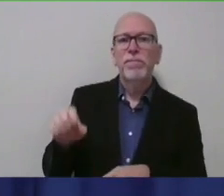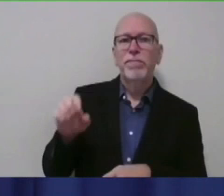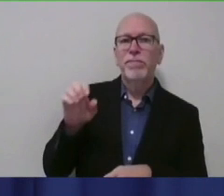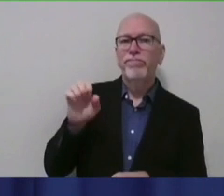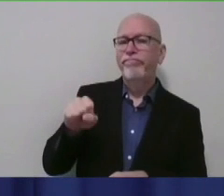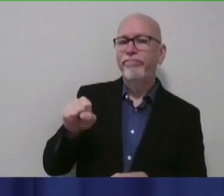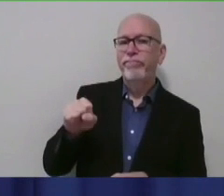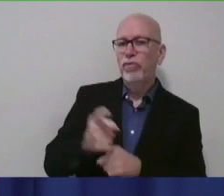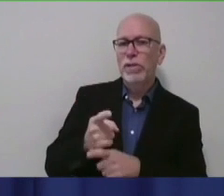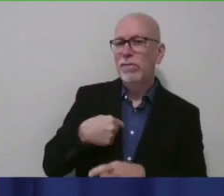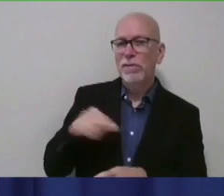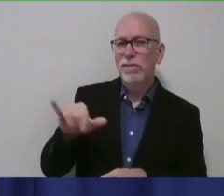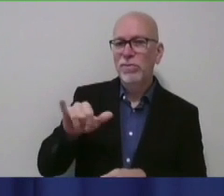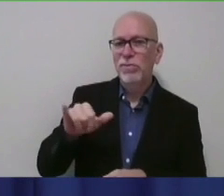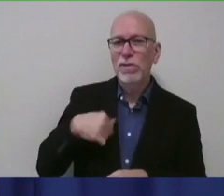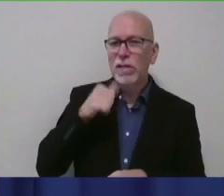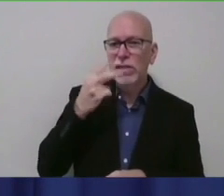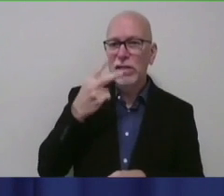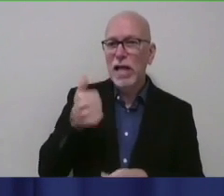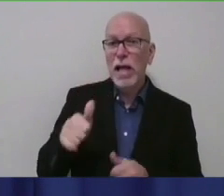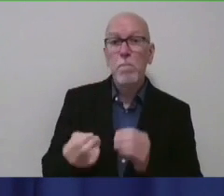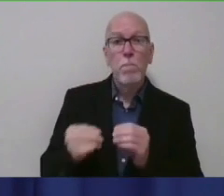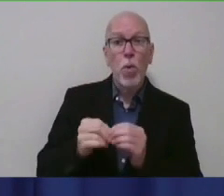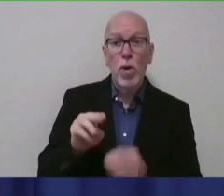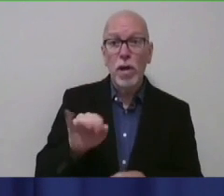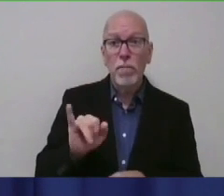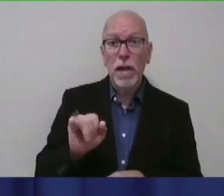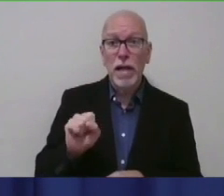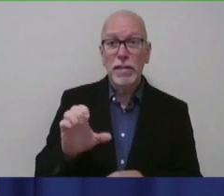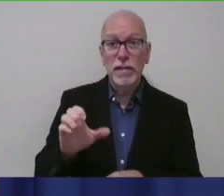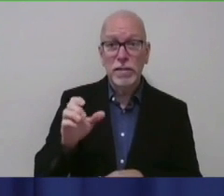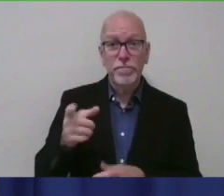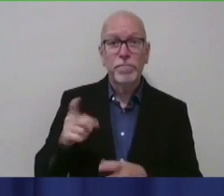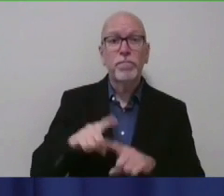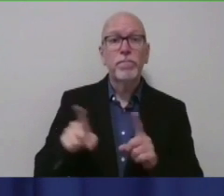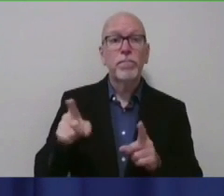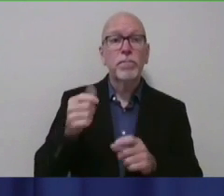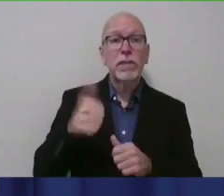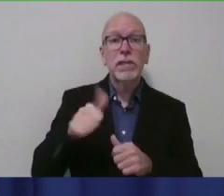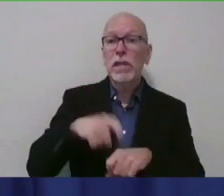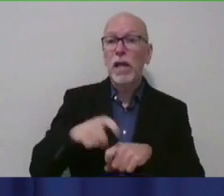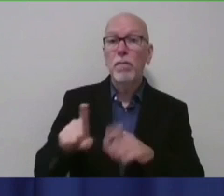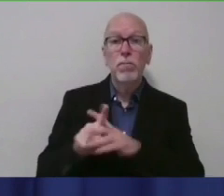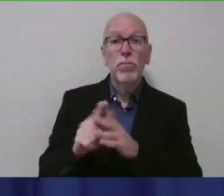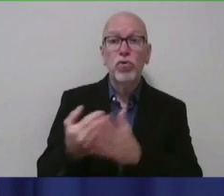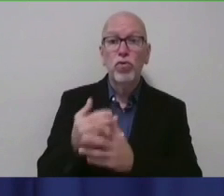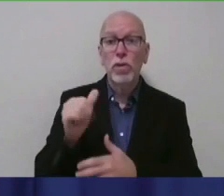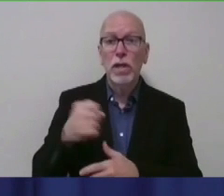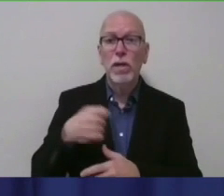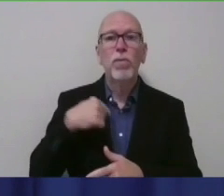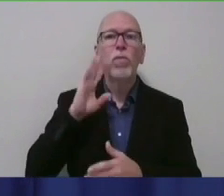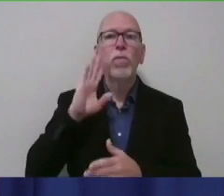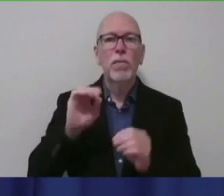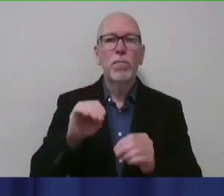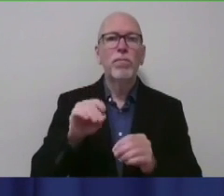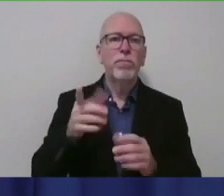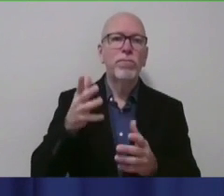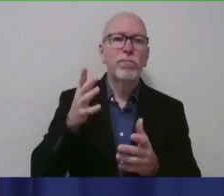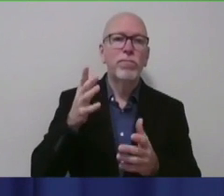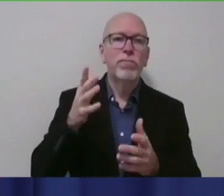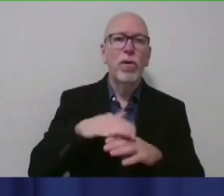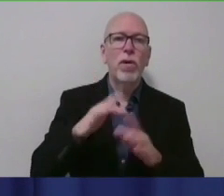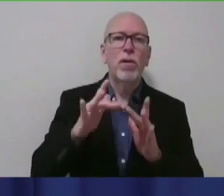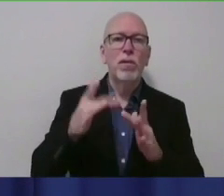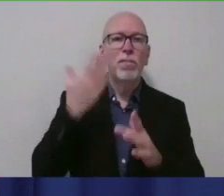where there's more cases of MIS-C. But any time there is an uptick in cases and we're worried we're going to see more MIS-C. Especially since our